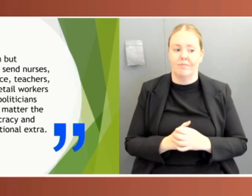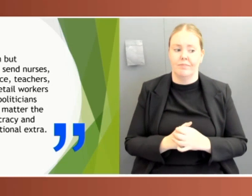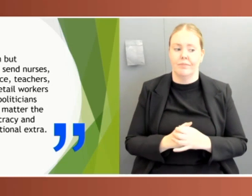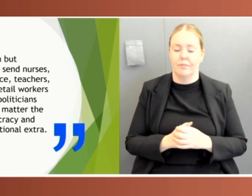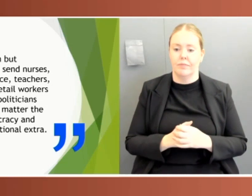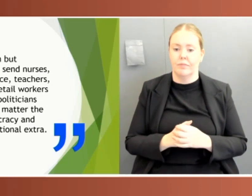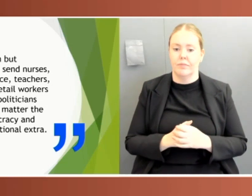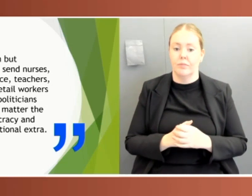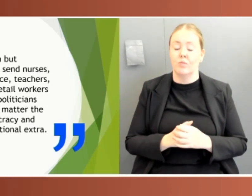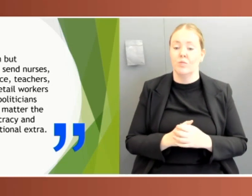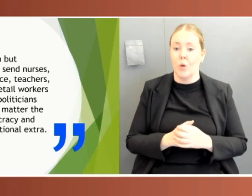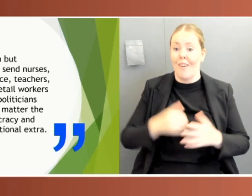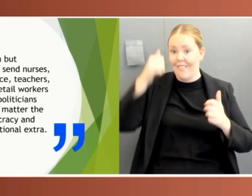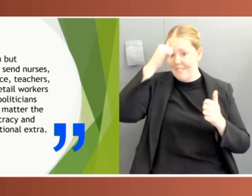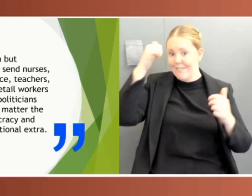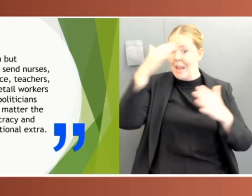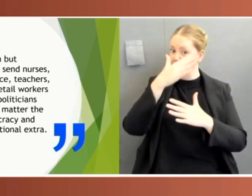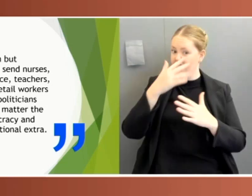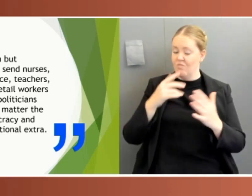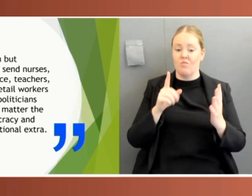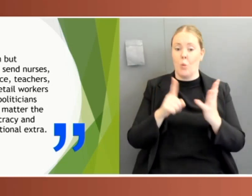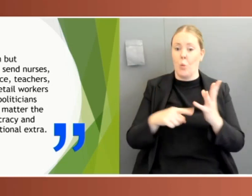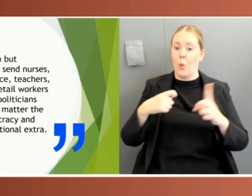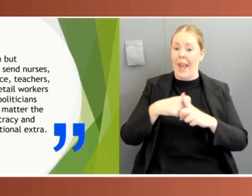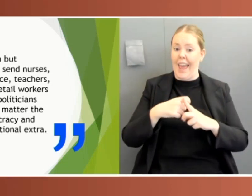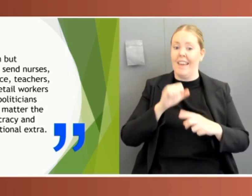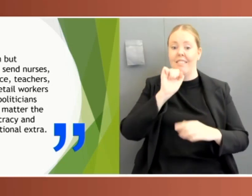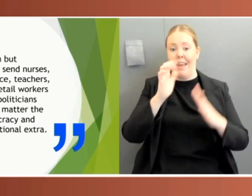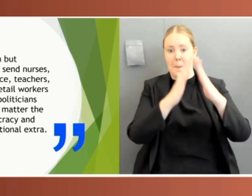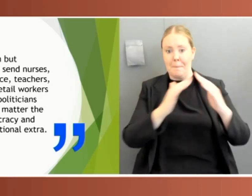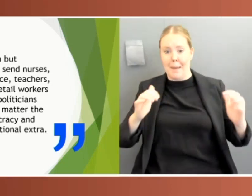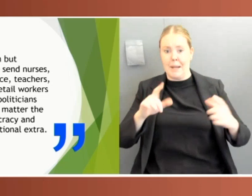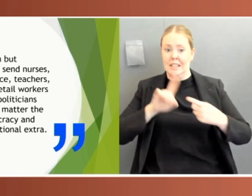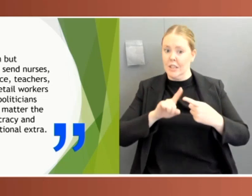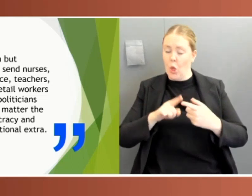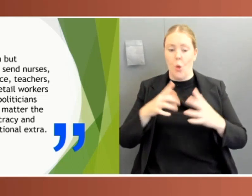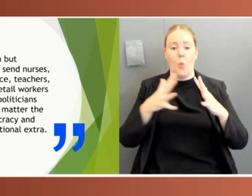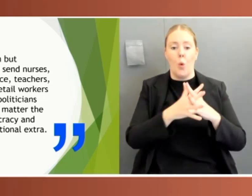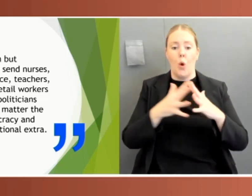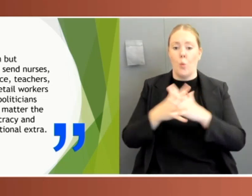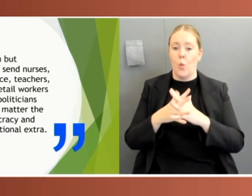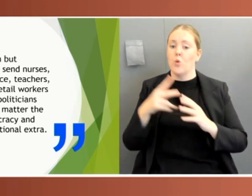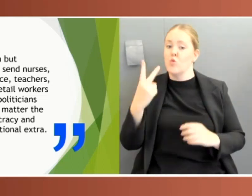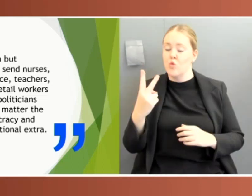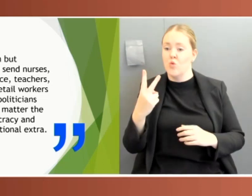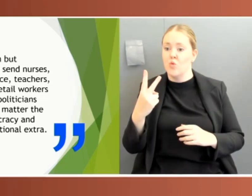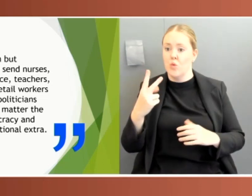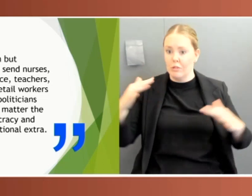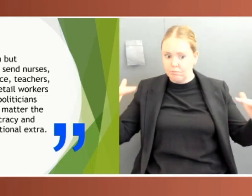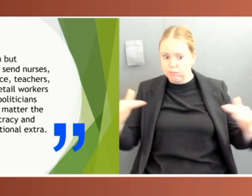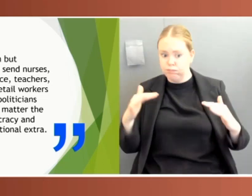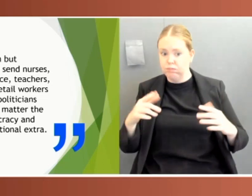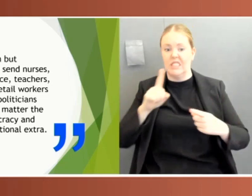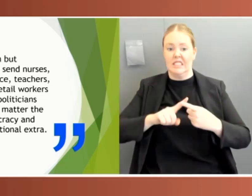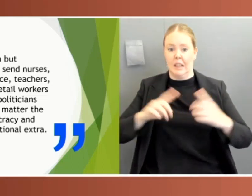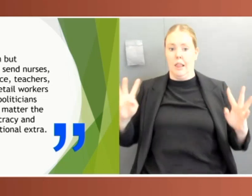the UK parliament continued to sit through World War II, including the Battle of Britain. At one stage, the House of Commons was destroyed by a bomb. But the parliament still sat in